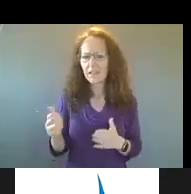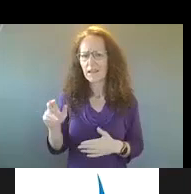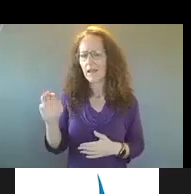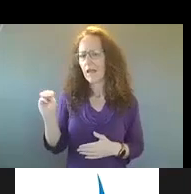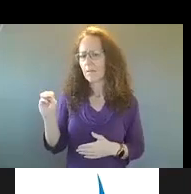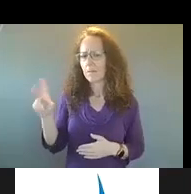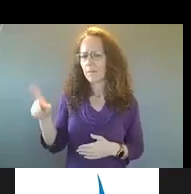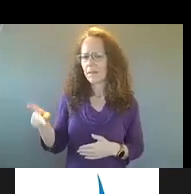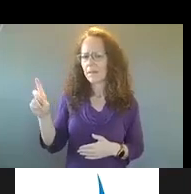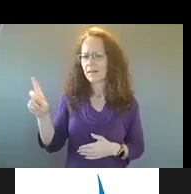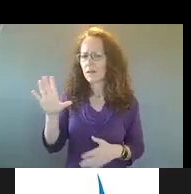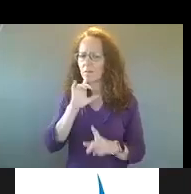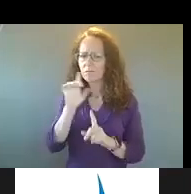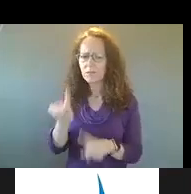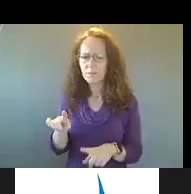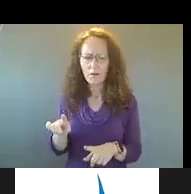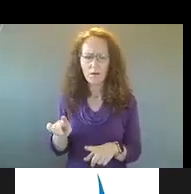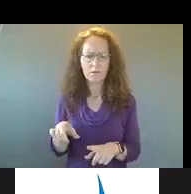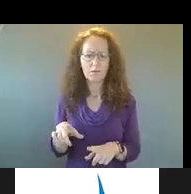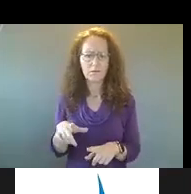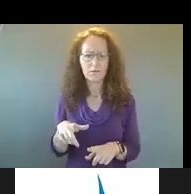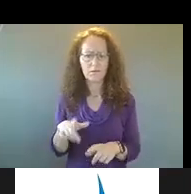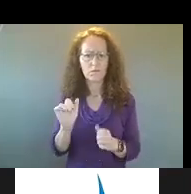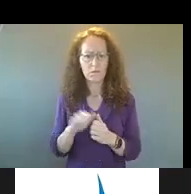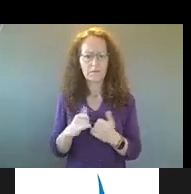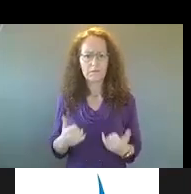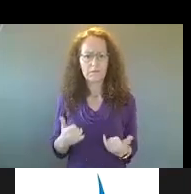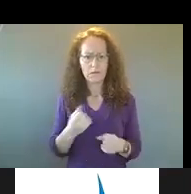is responding, um, to some of our urgent safety concerns.